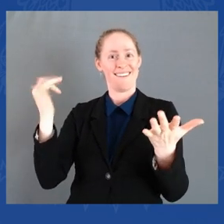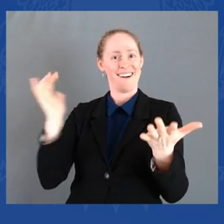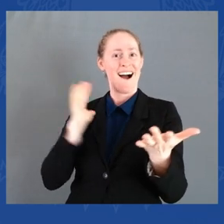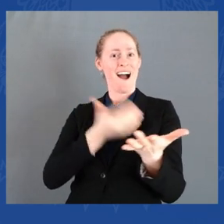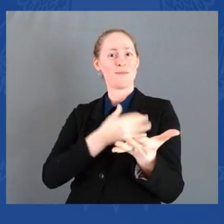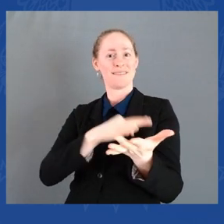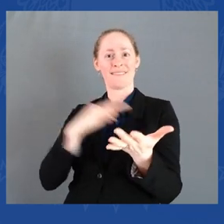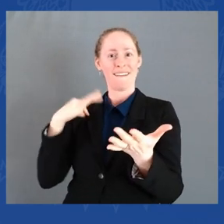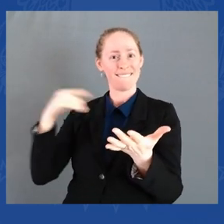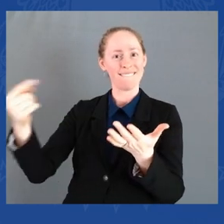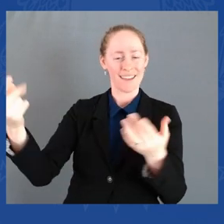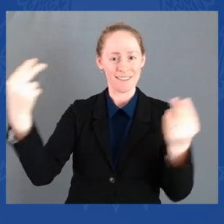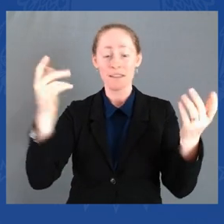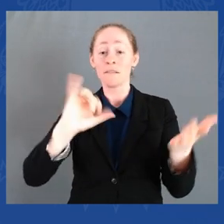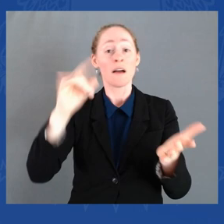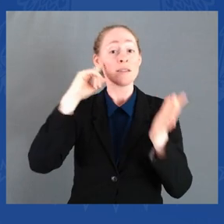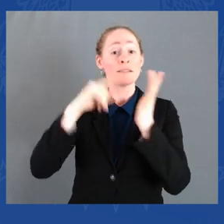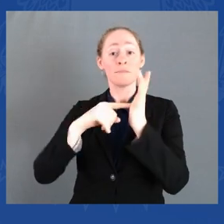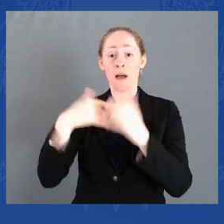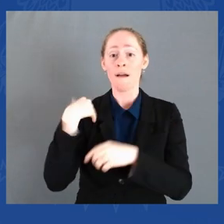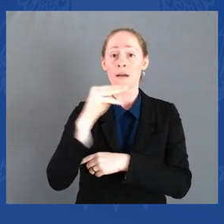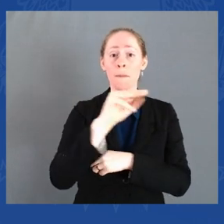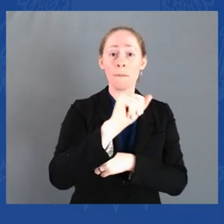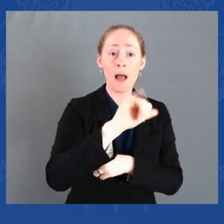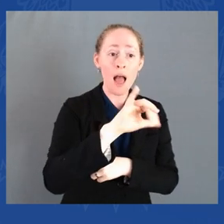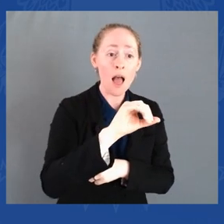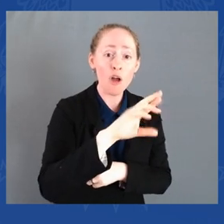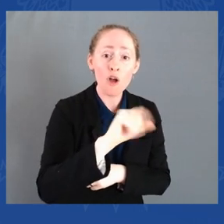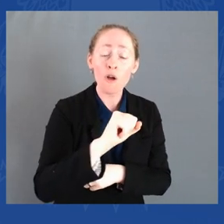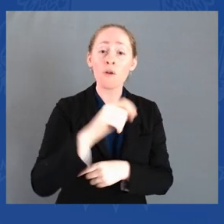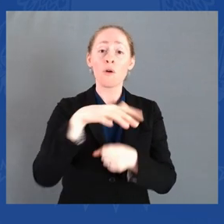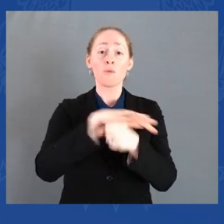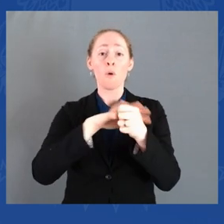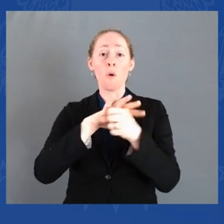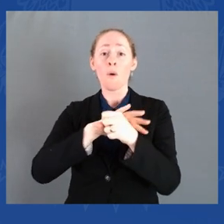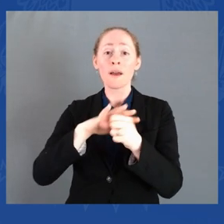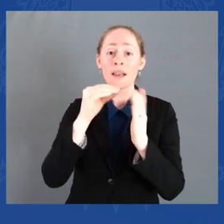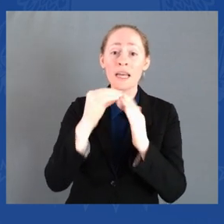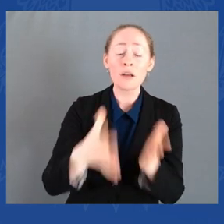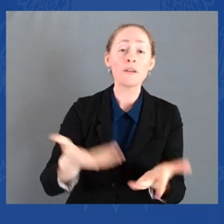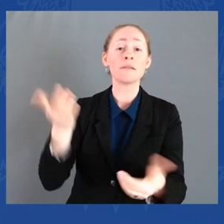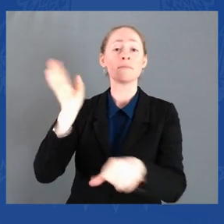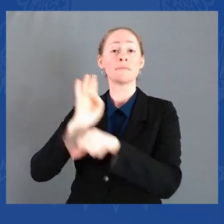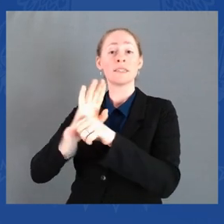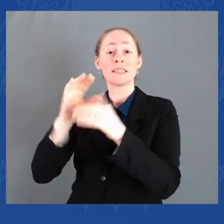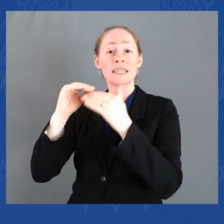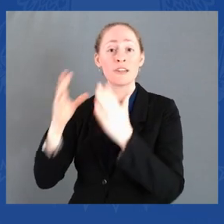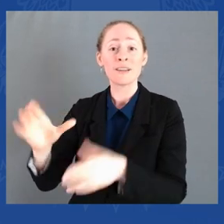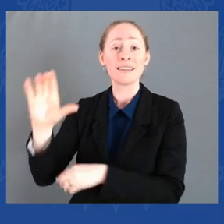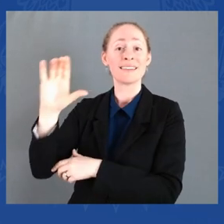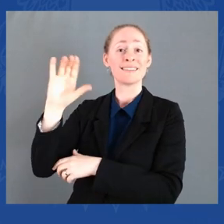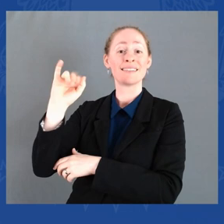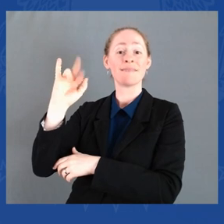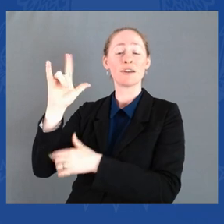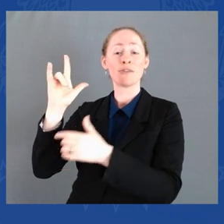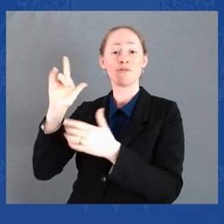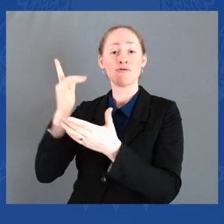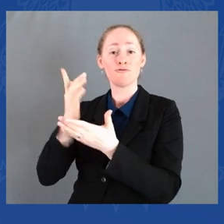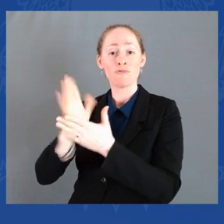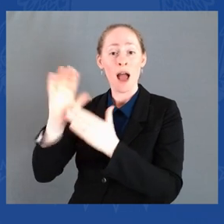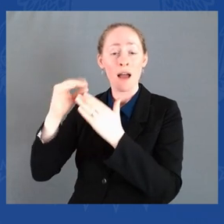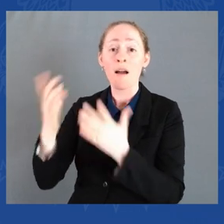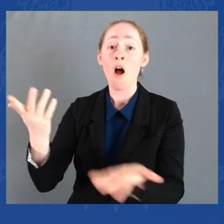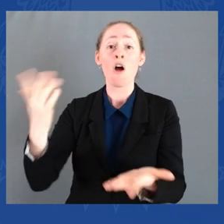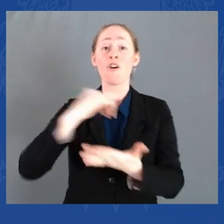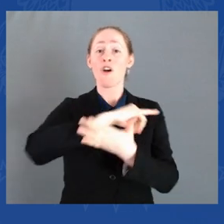business and philanthropy, leaders of civil rights, the arts, the fashions, culture. And this is a reception that follows on